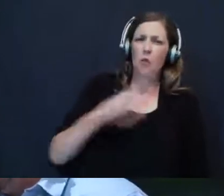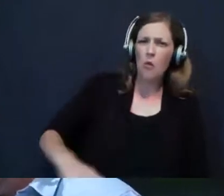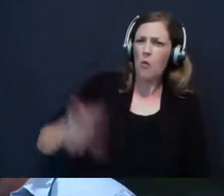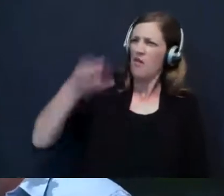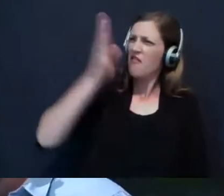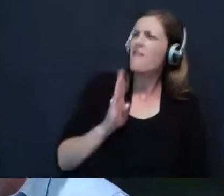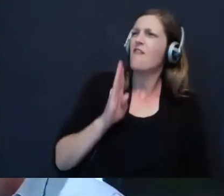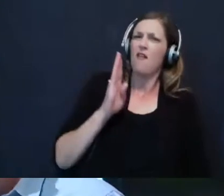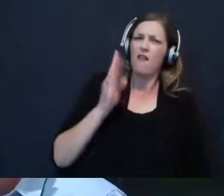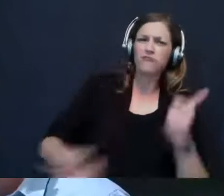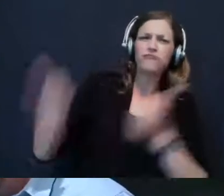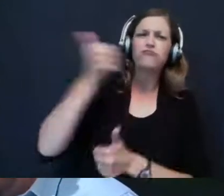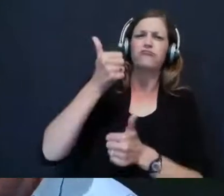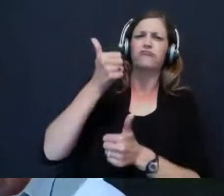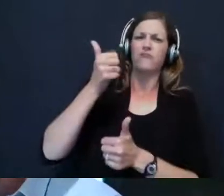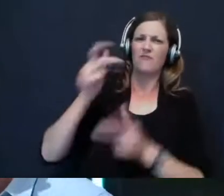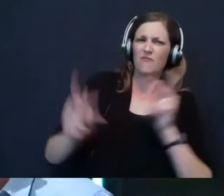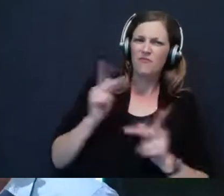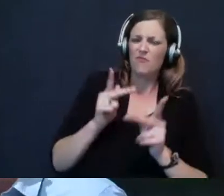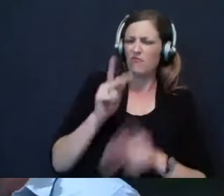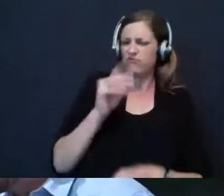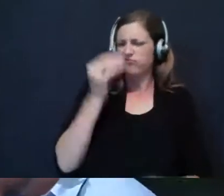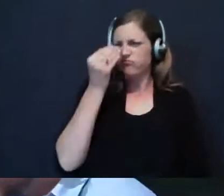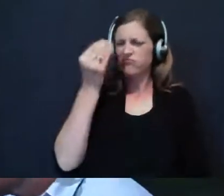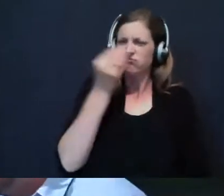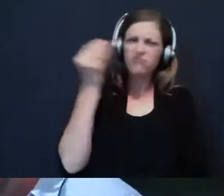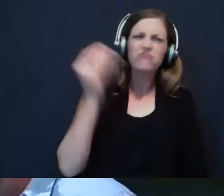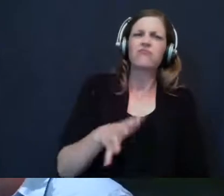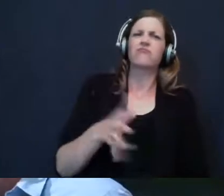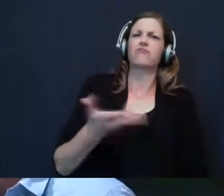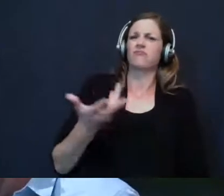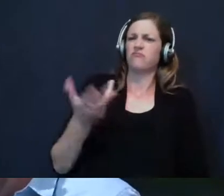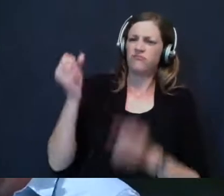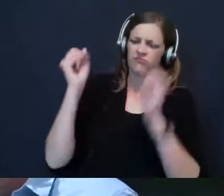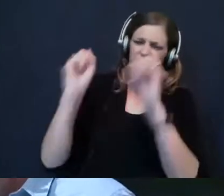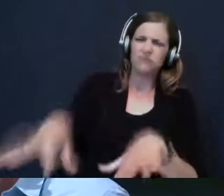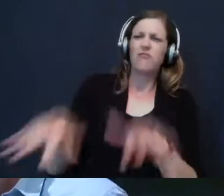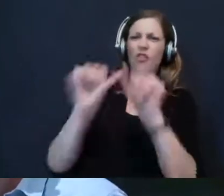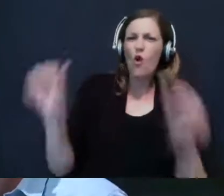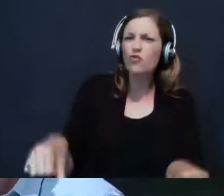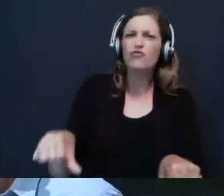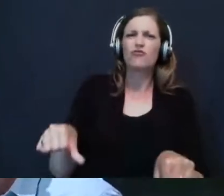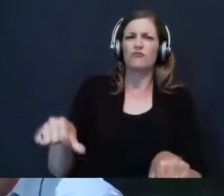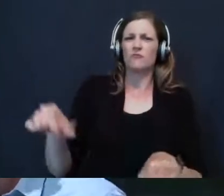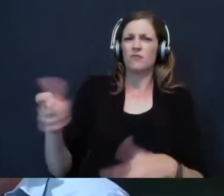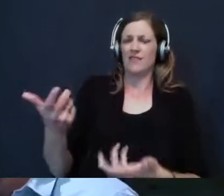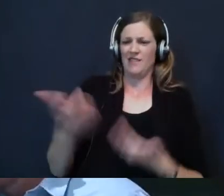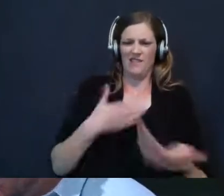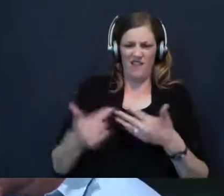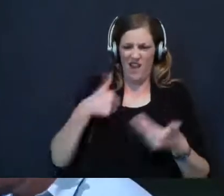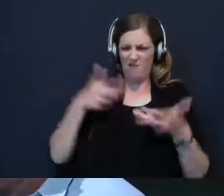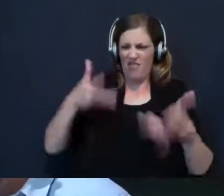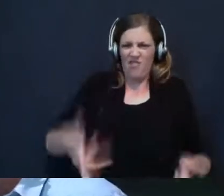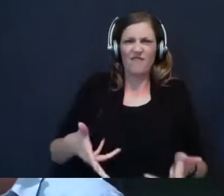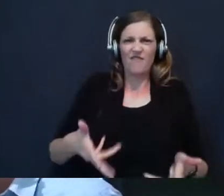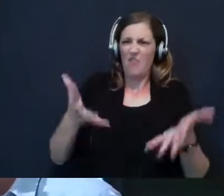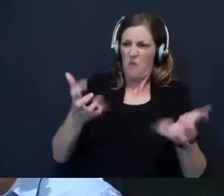people of Israel have forsaken your covenant, thrown down your altars and killed your prophets with the sword. And I, even I only am left and they seek